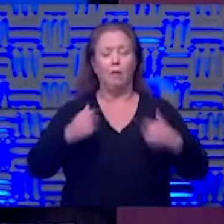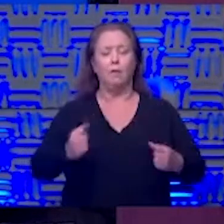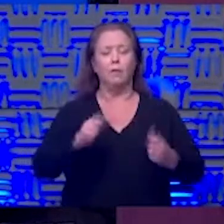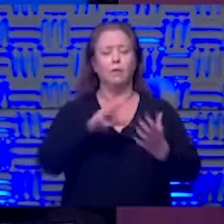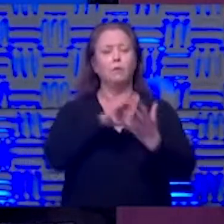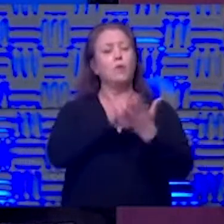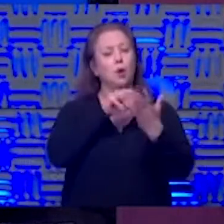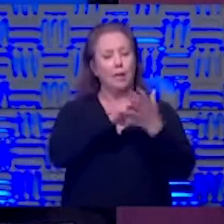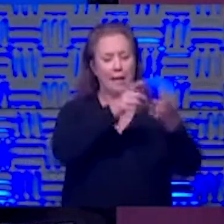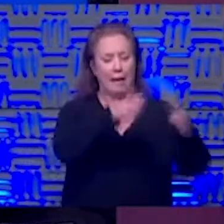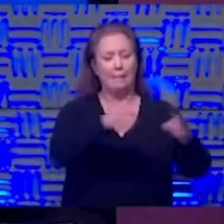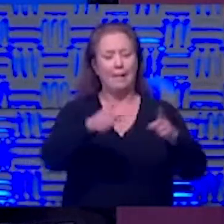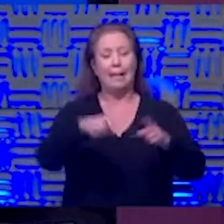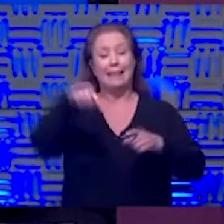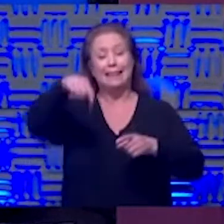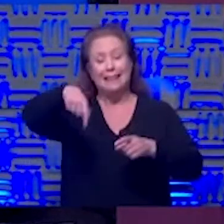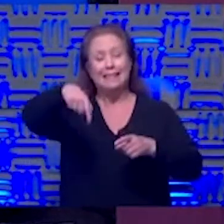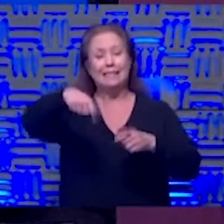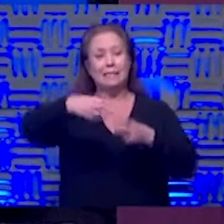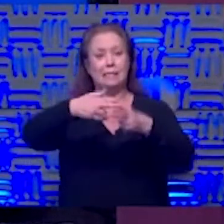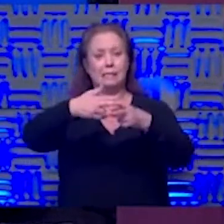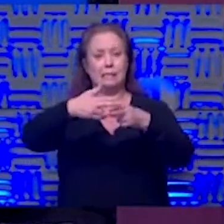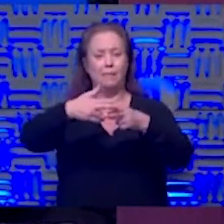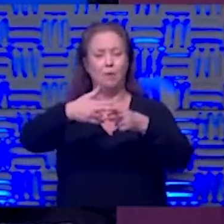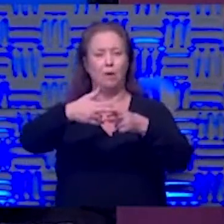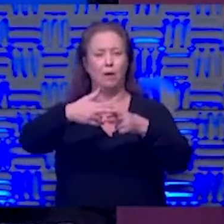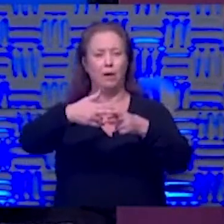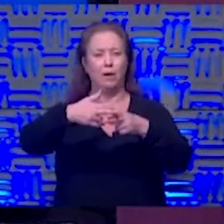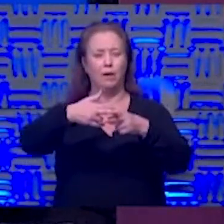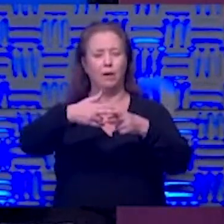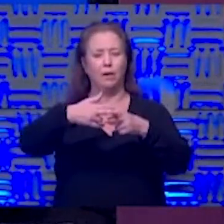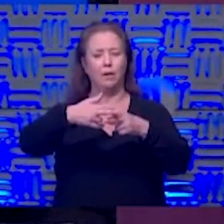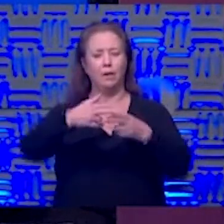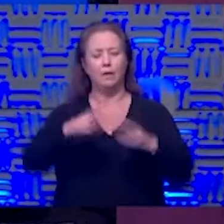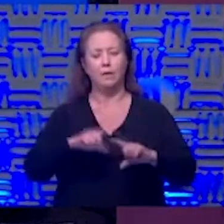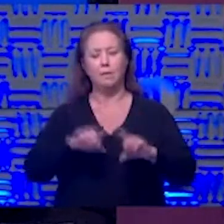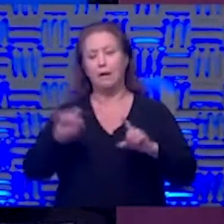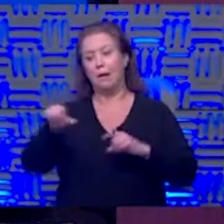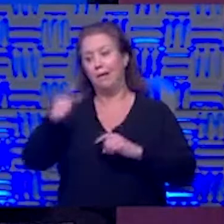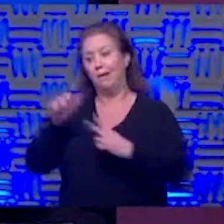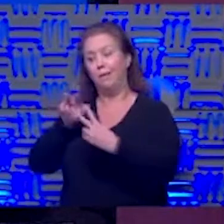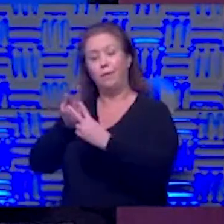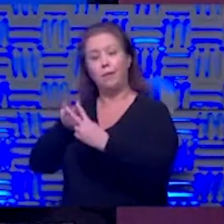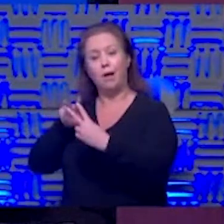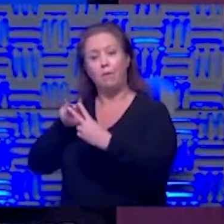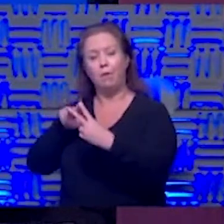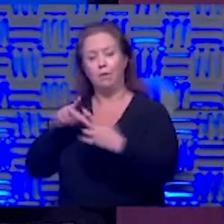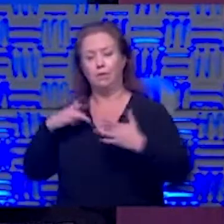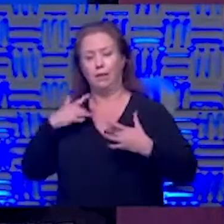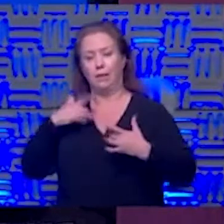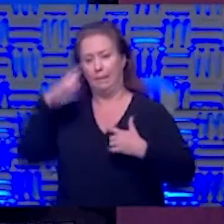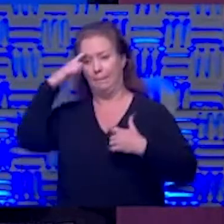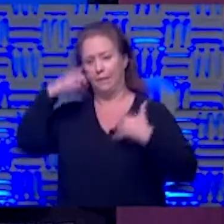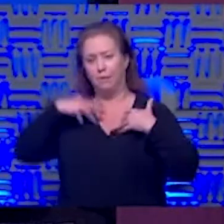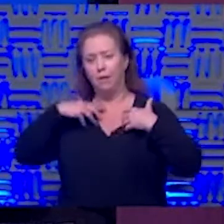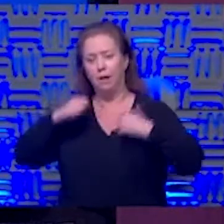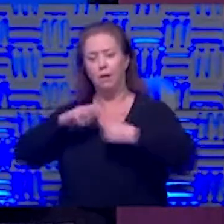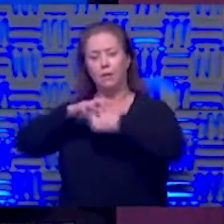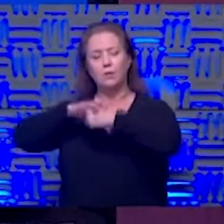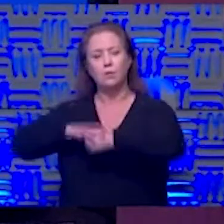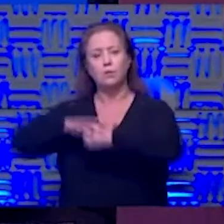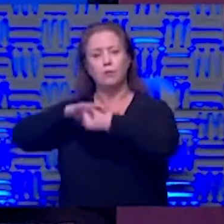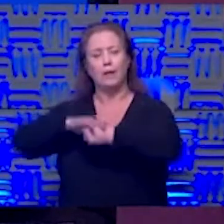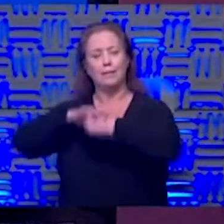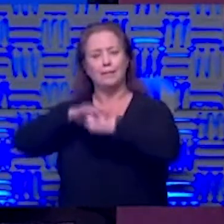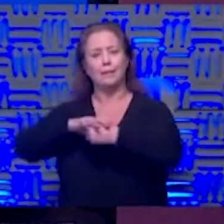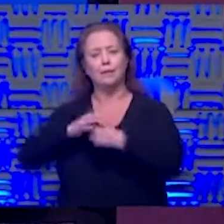on and this is temporary for another couple though who's feeling like there's some mental health distress the midst of the